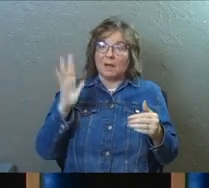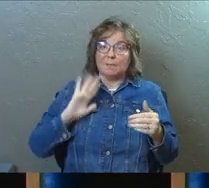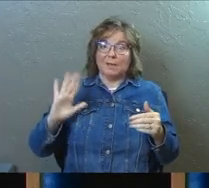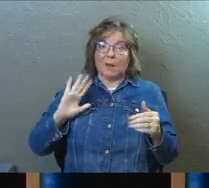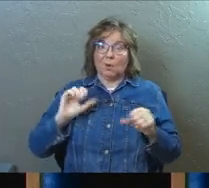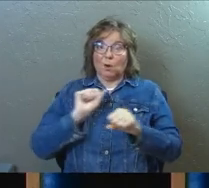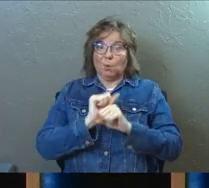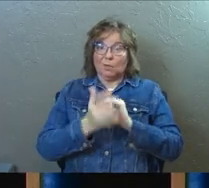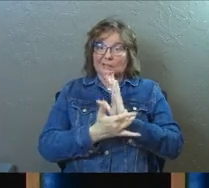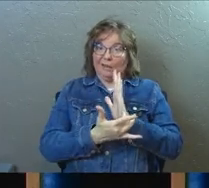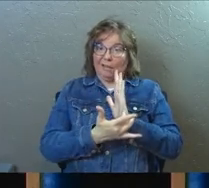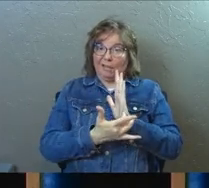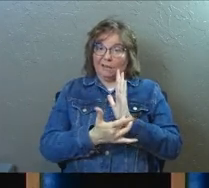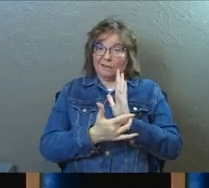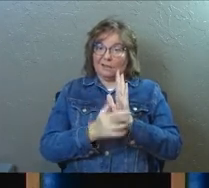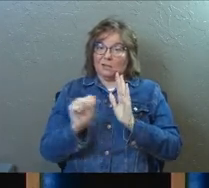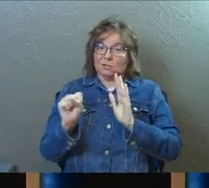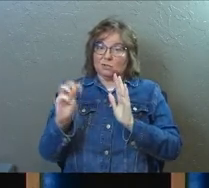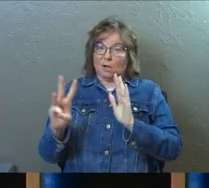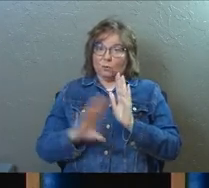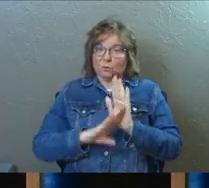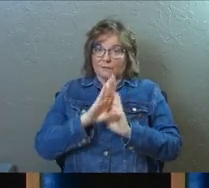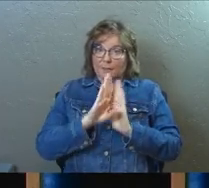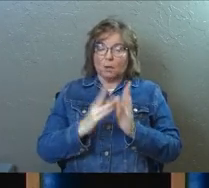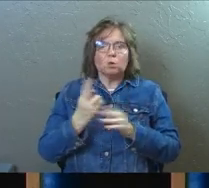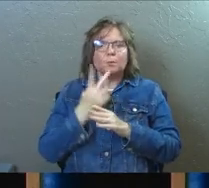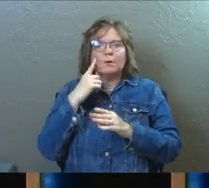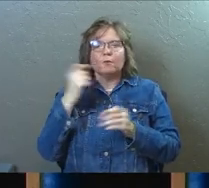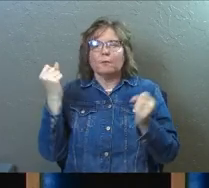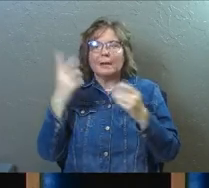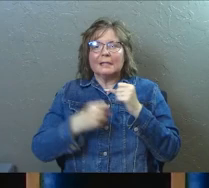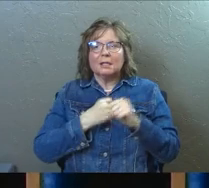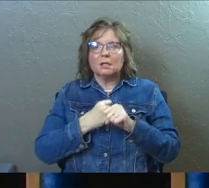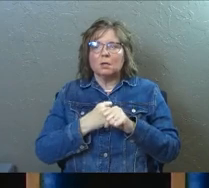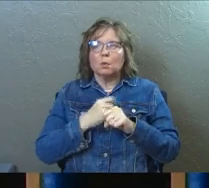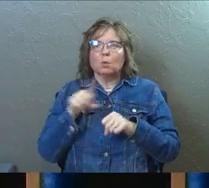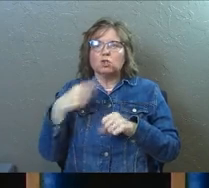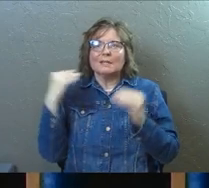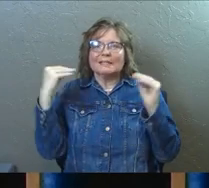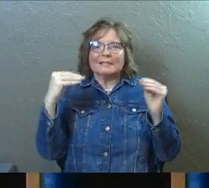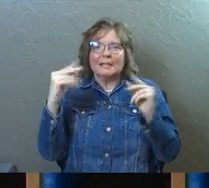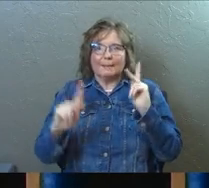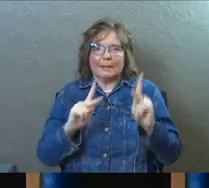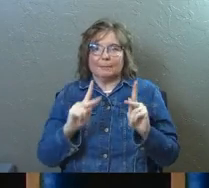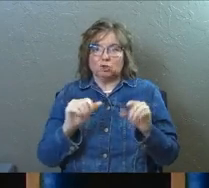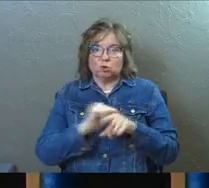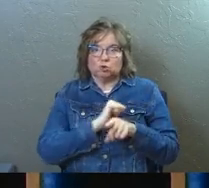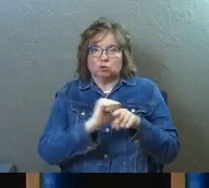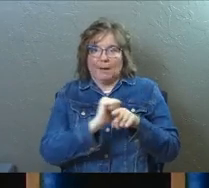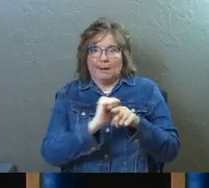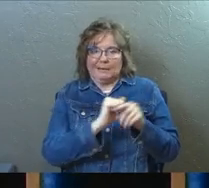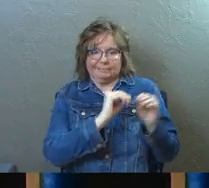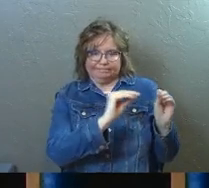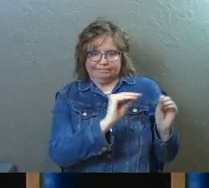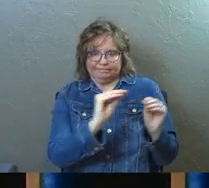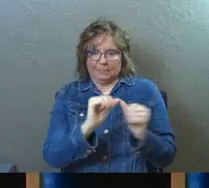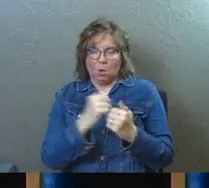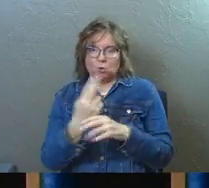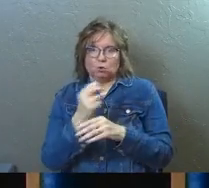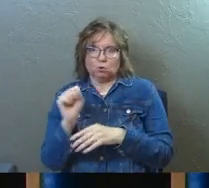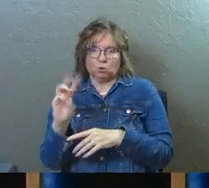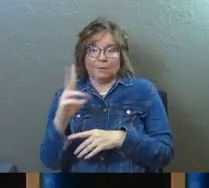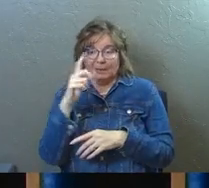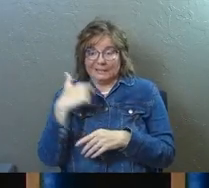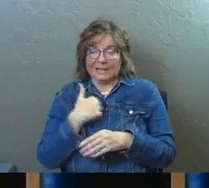technology, I was a software developer, but what they used me for for several years was to just teach people, just train people in how to use